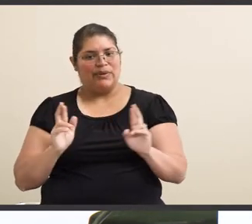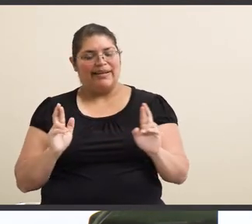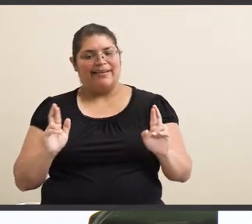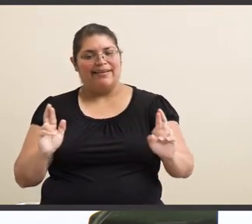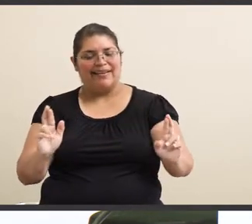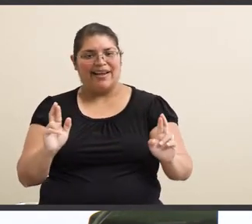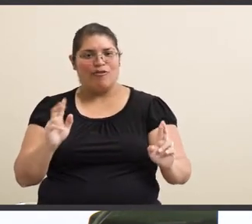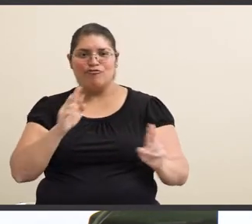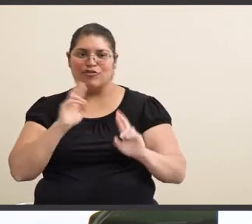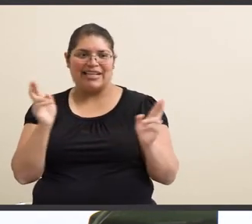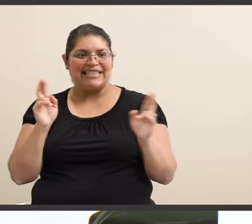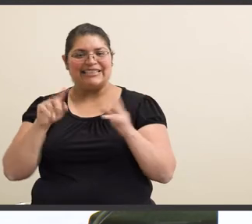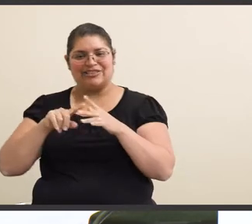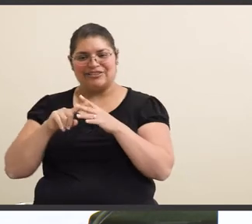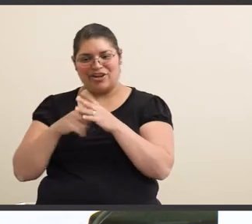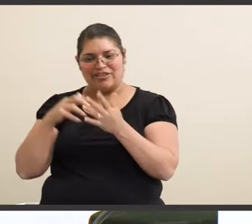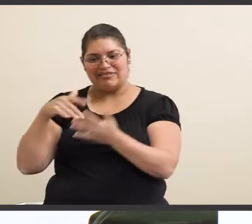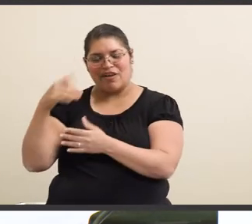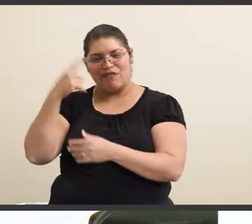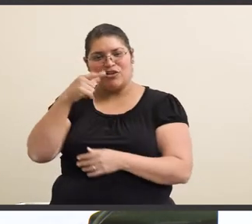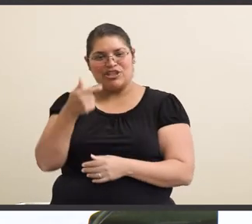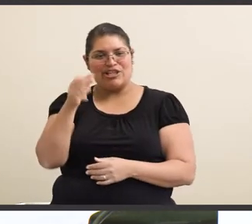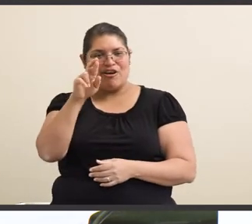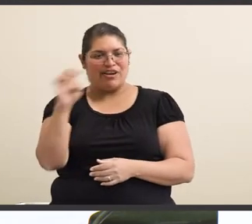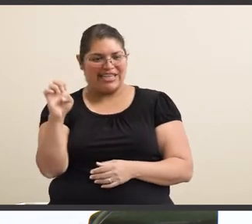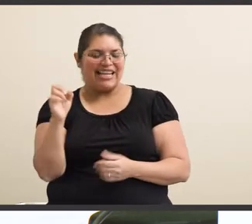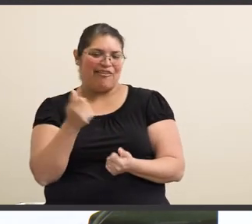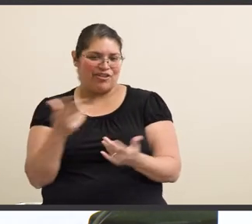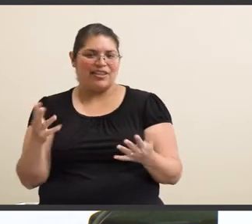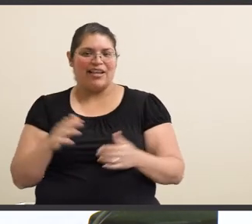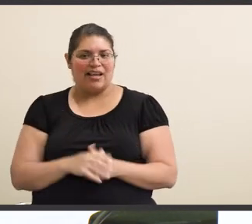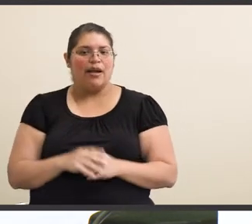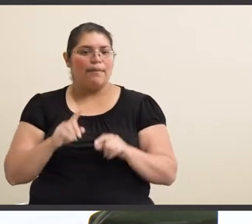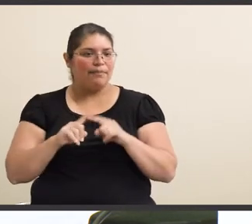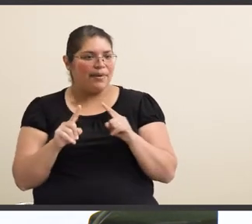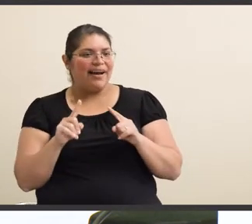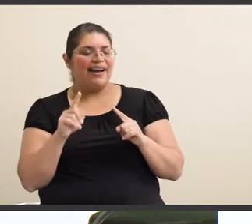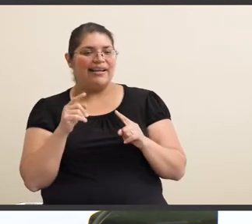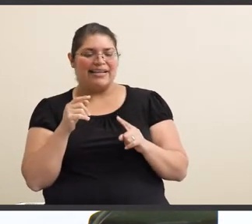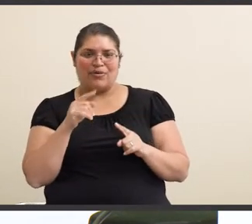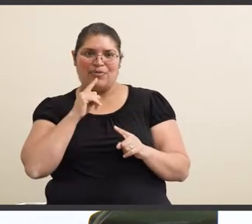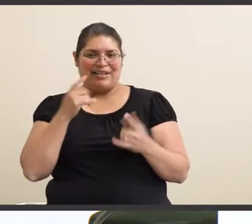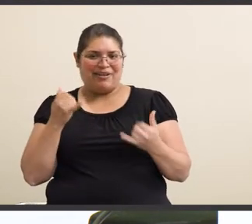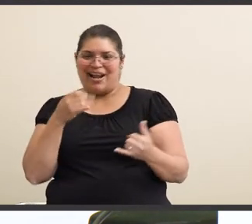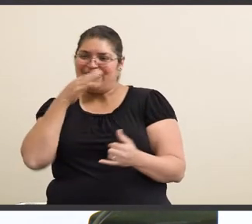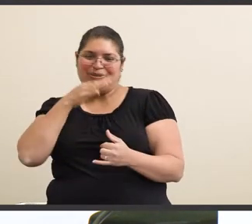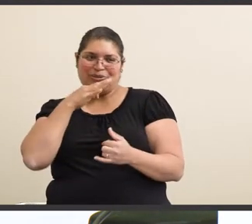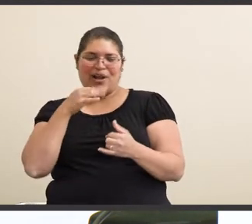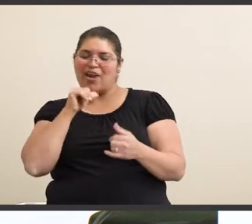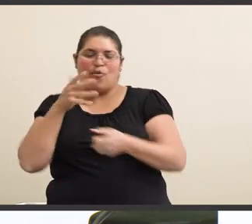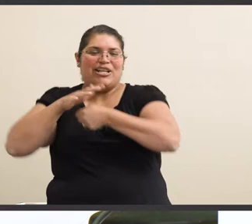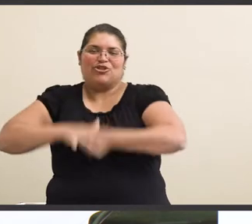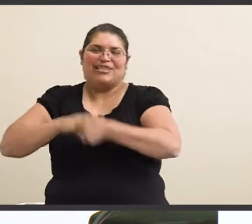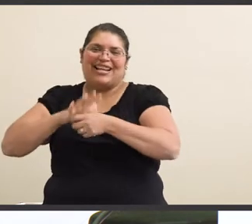Like, I'm already starting to study for that GRE and everything. But, it's still kind of too soon. So, I don't want to stress out.